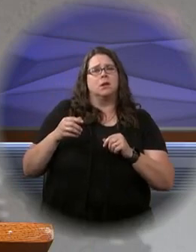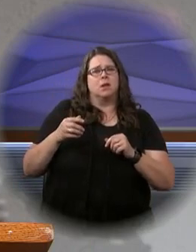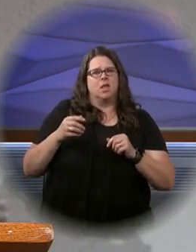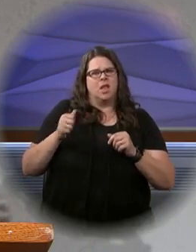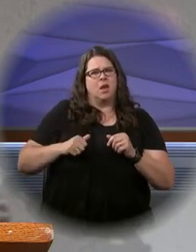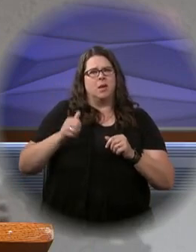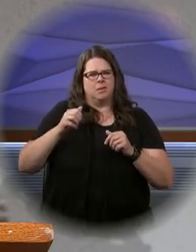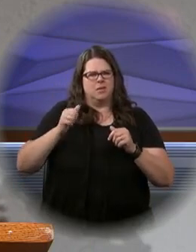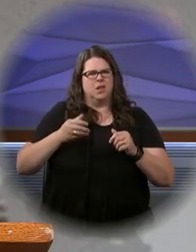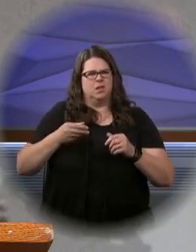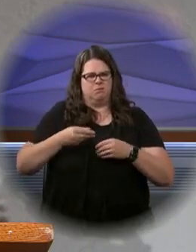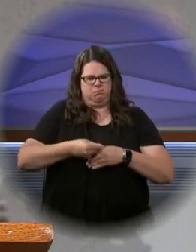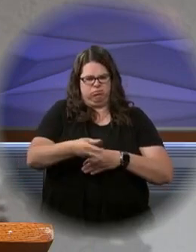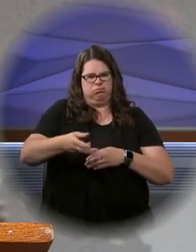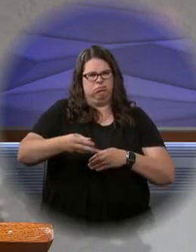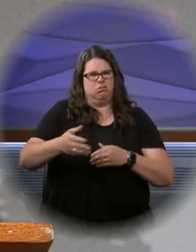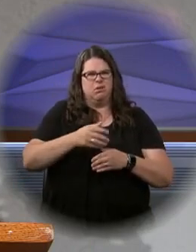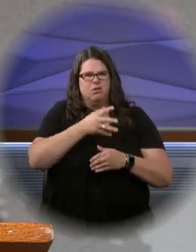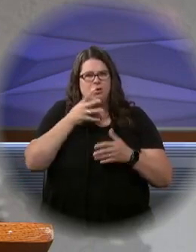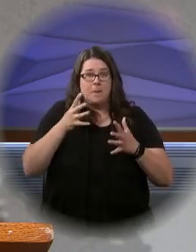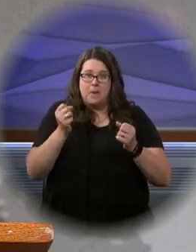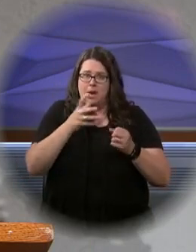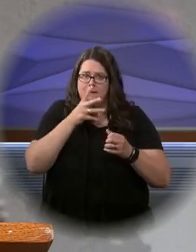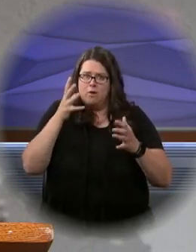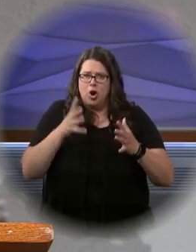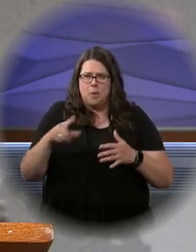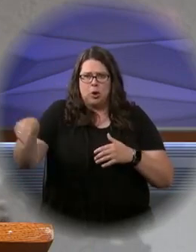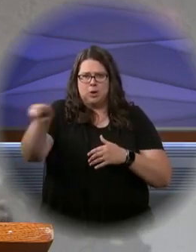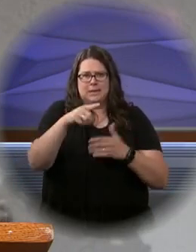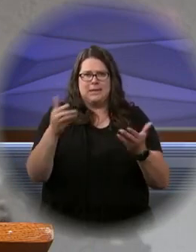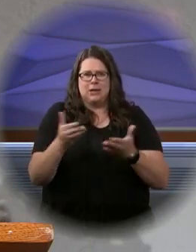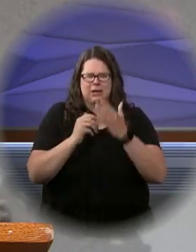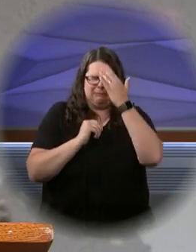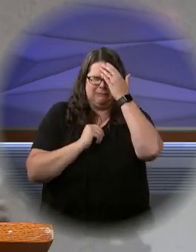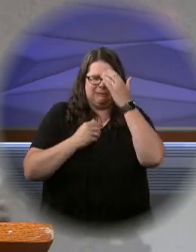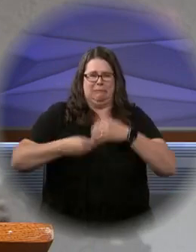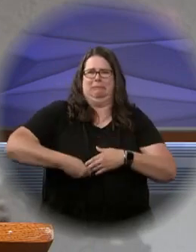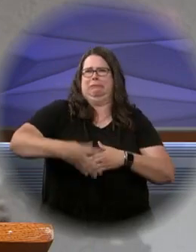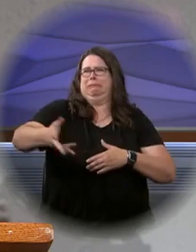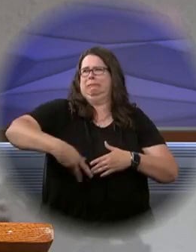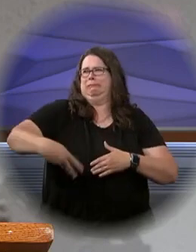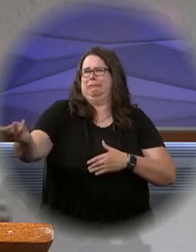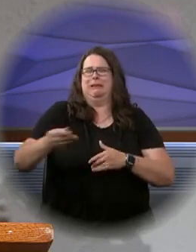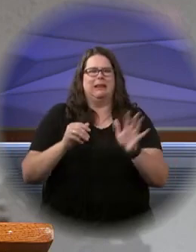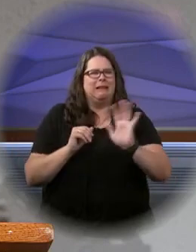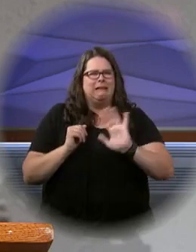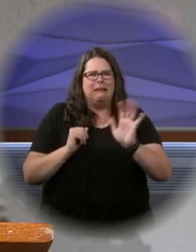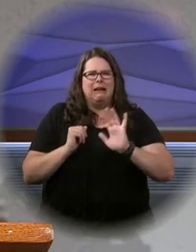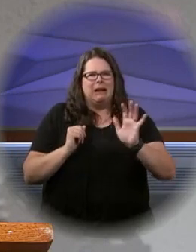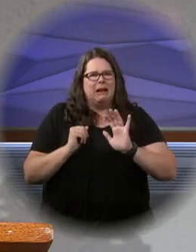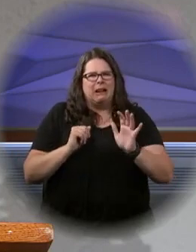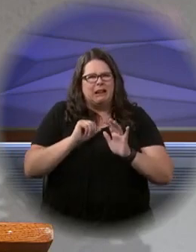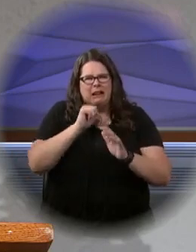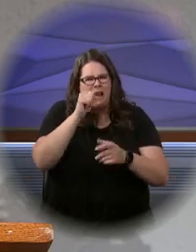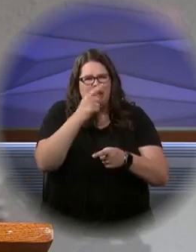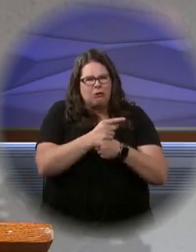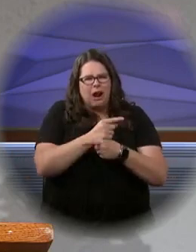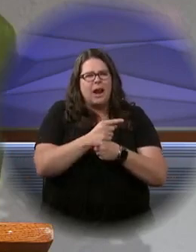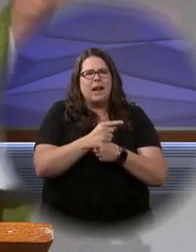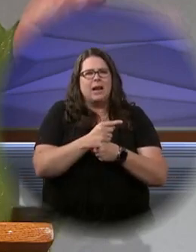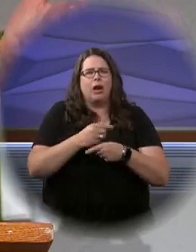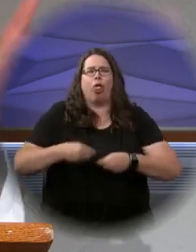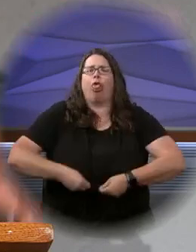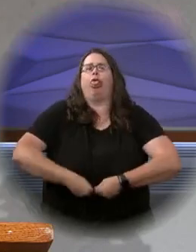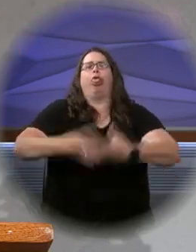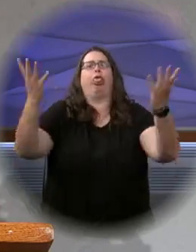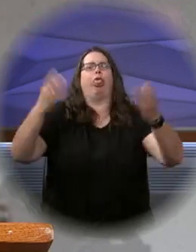reckless and probably a lot of farmers in our area would just think of that. It just was not doing things right and just